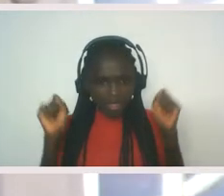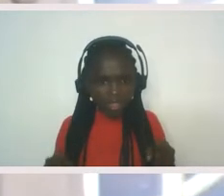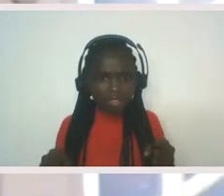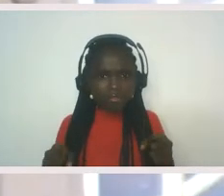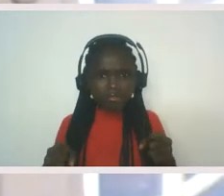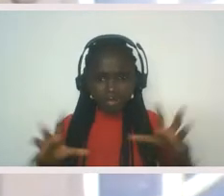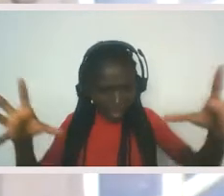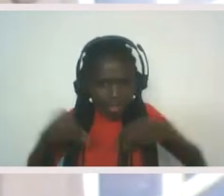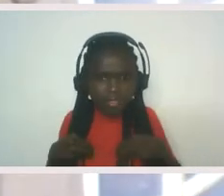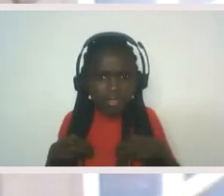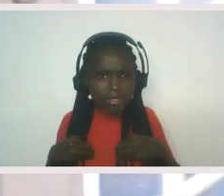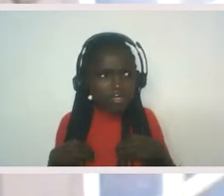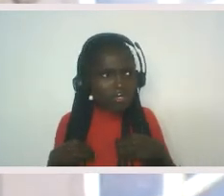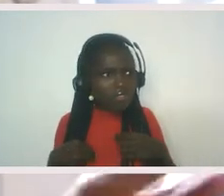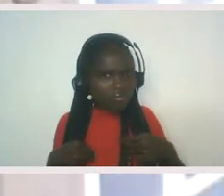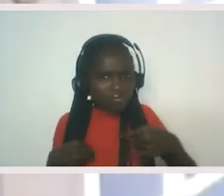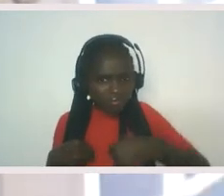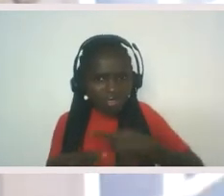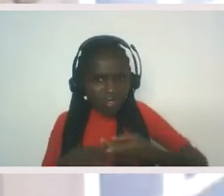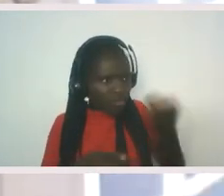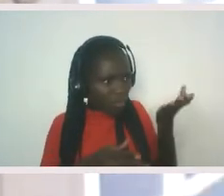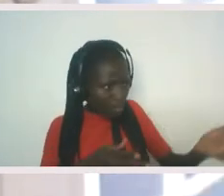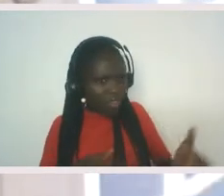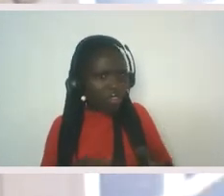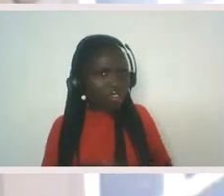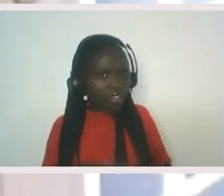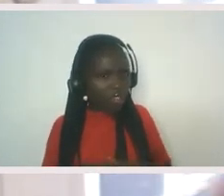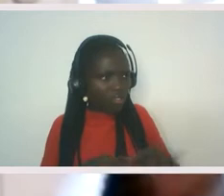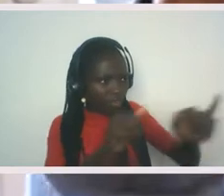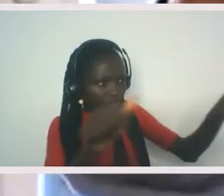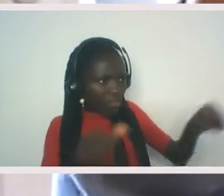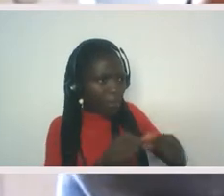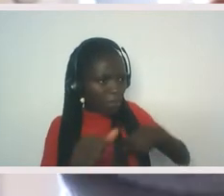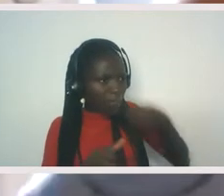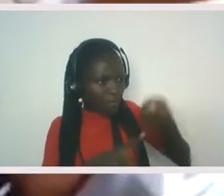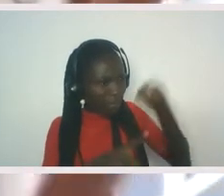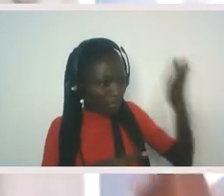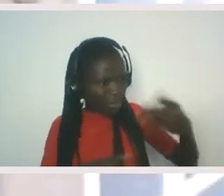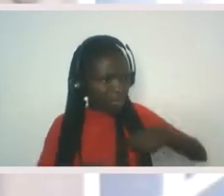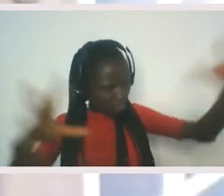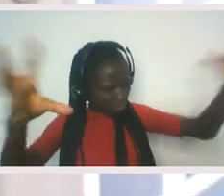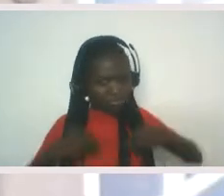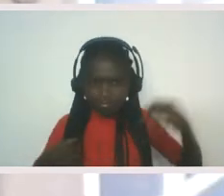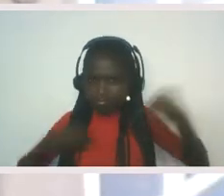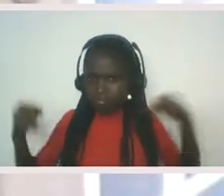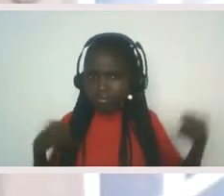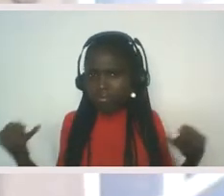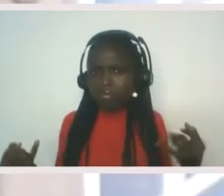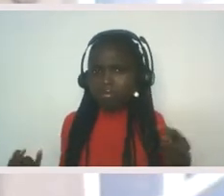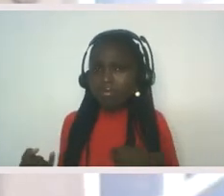from there. And it's beautiful and it's rich and it's contextual. And when I think about, you know, if we look at, uh,